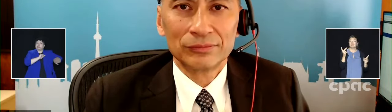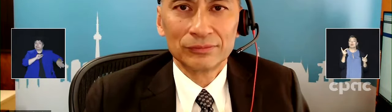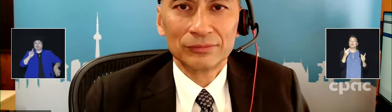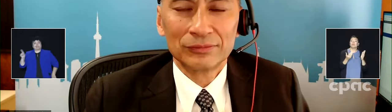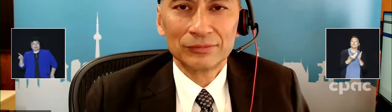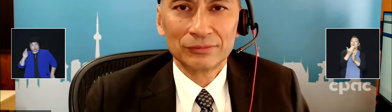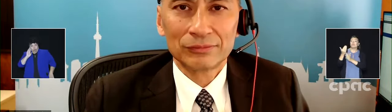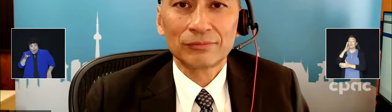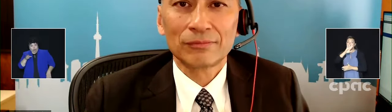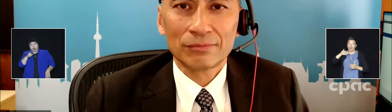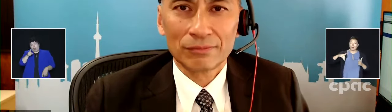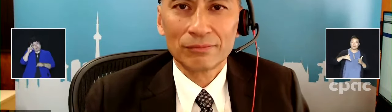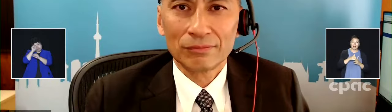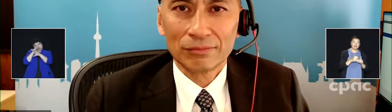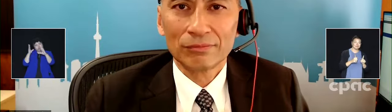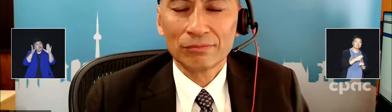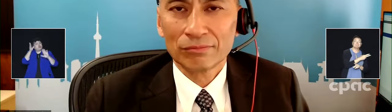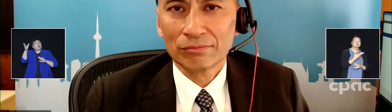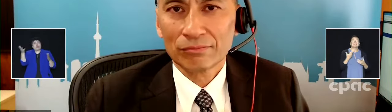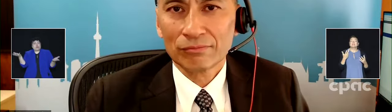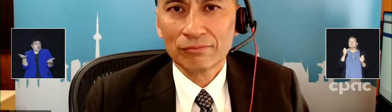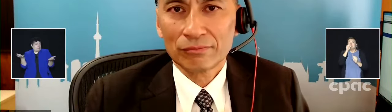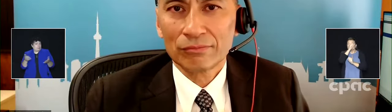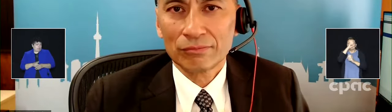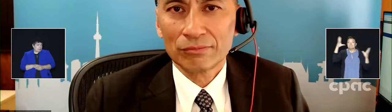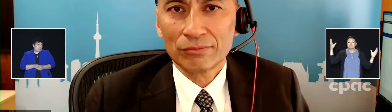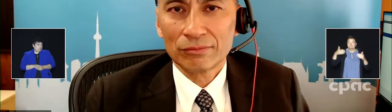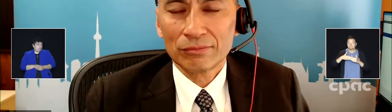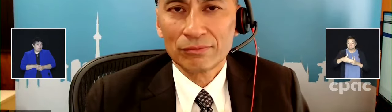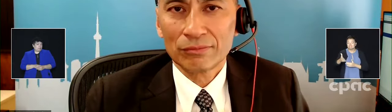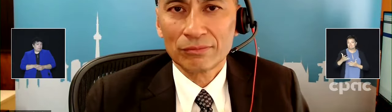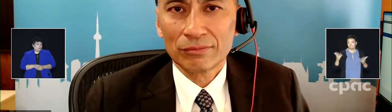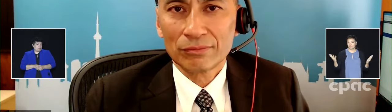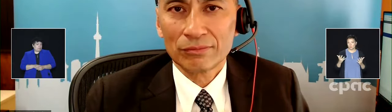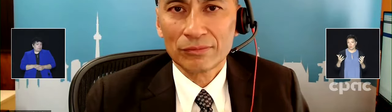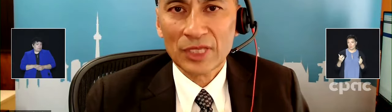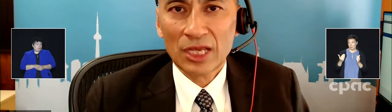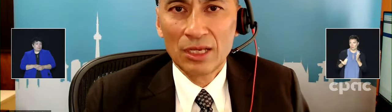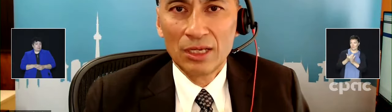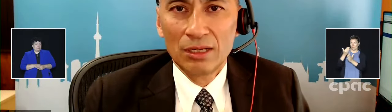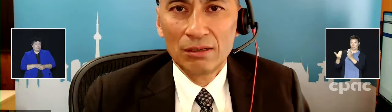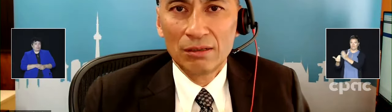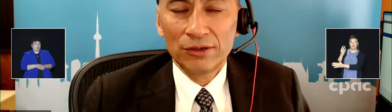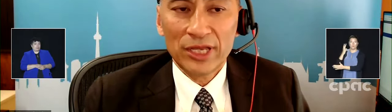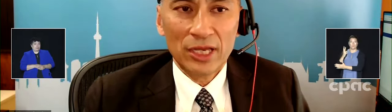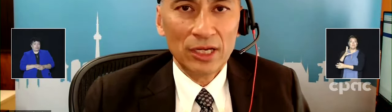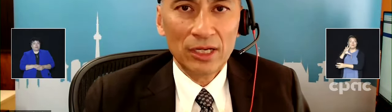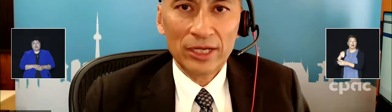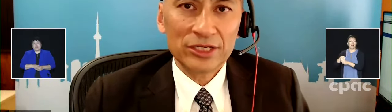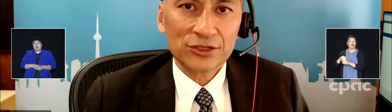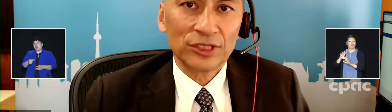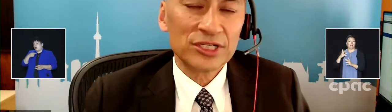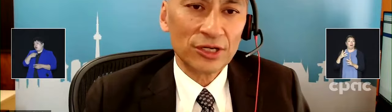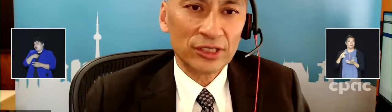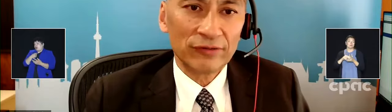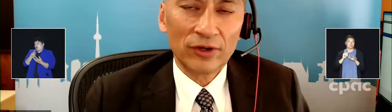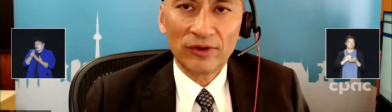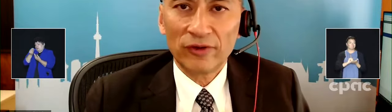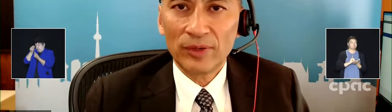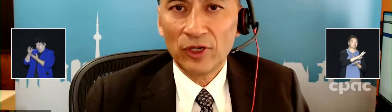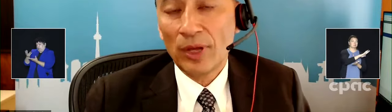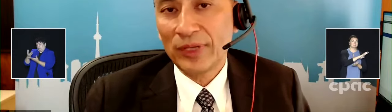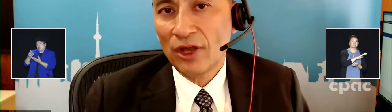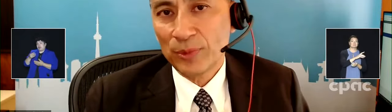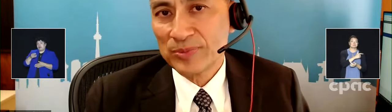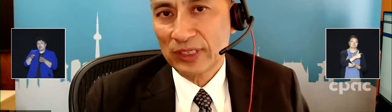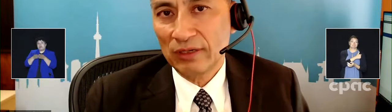me through what your long-term public health goals are with these updated vaccines. would be great. Okay. I could certainly start from a public